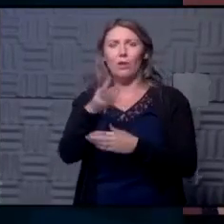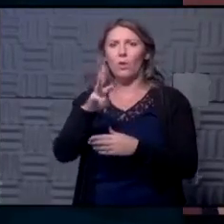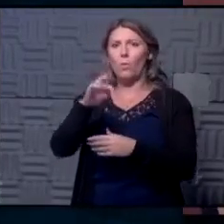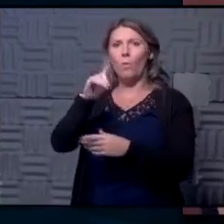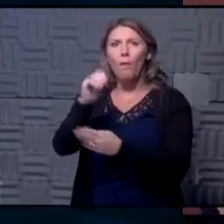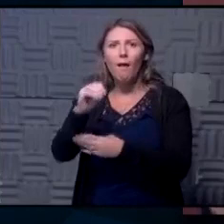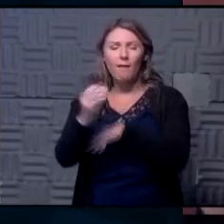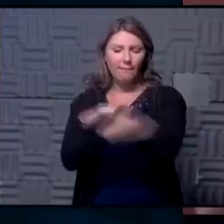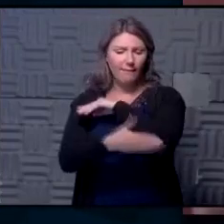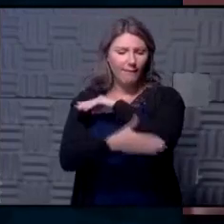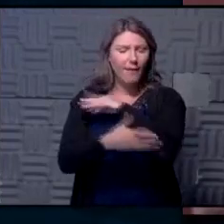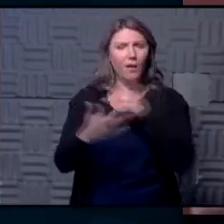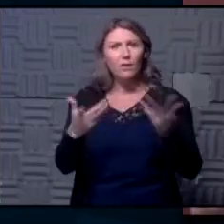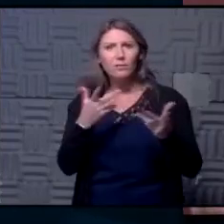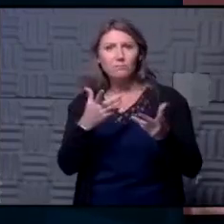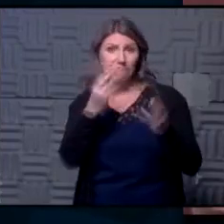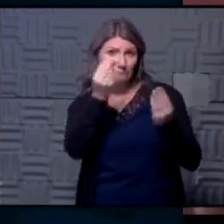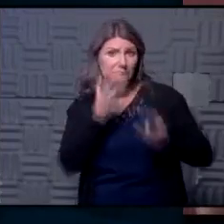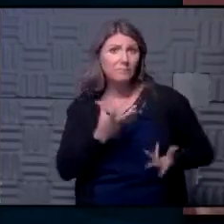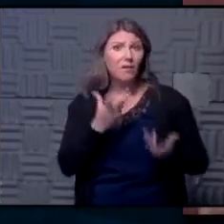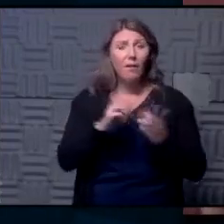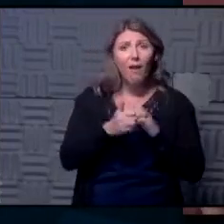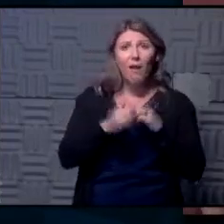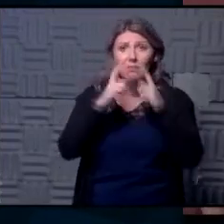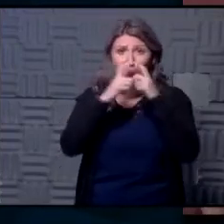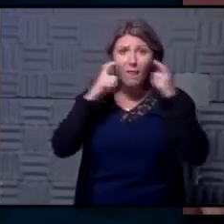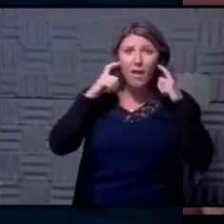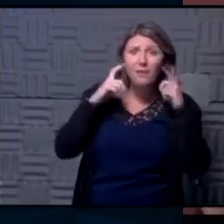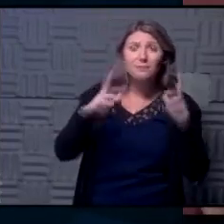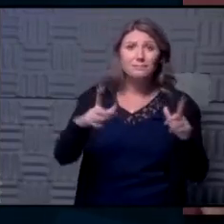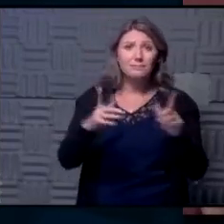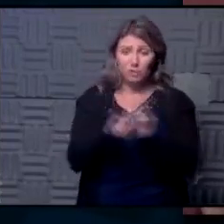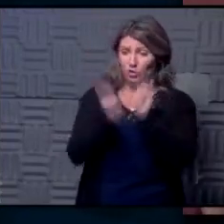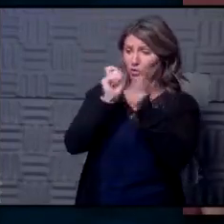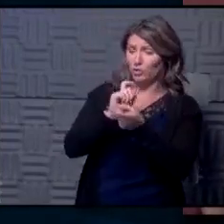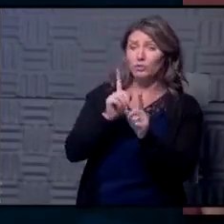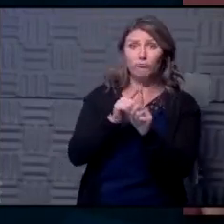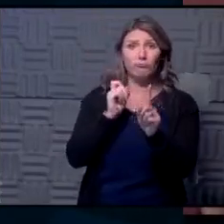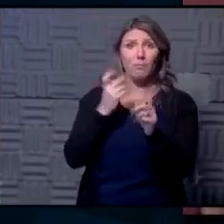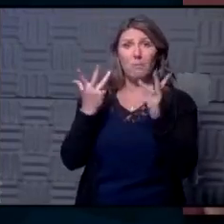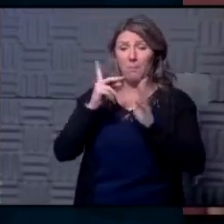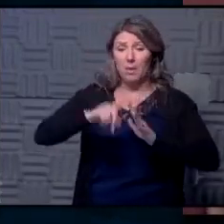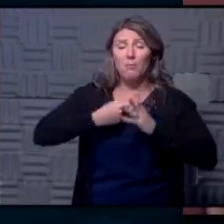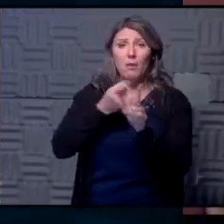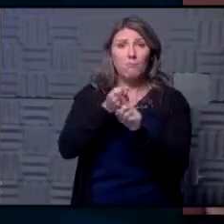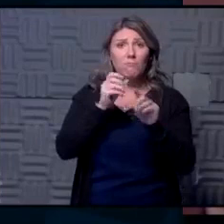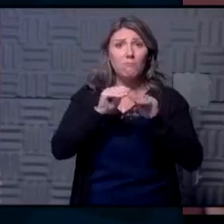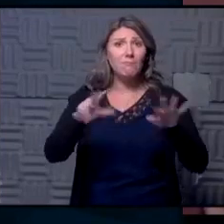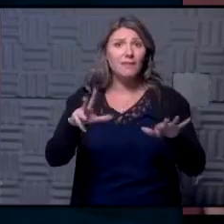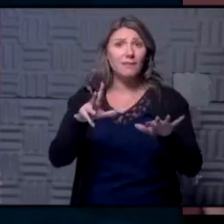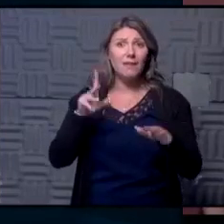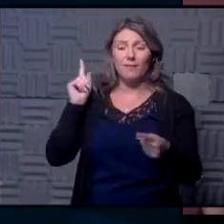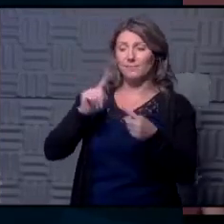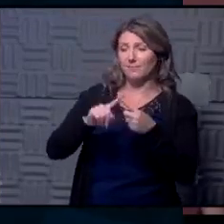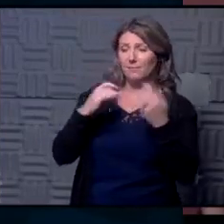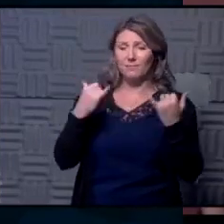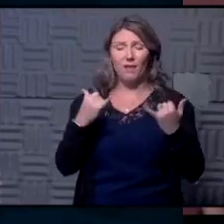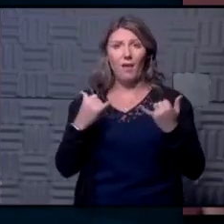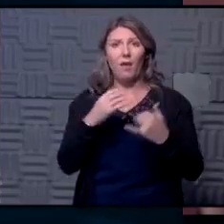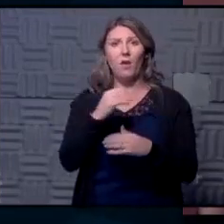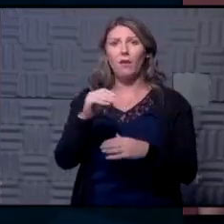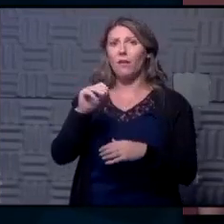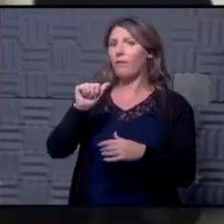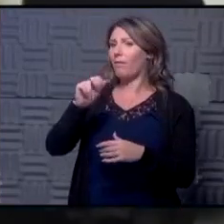tell me a little bit about that how the masking culture has changed from from maybe in the beginning of the pandemic to now and then